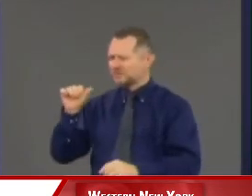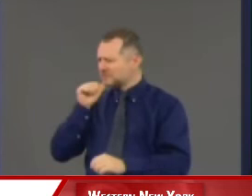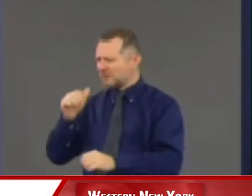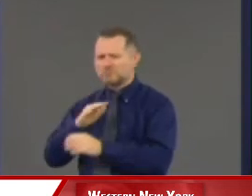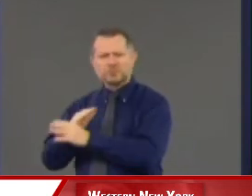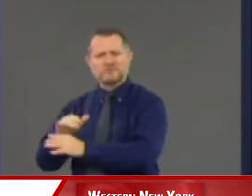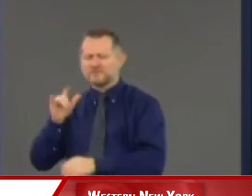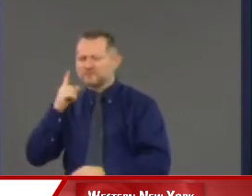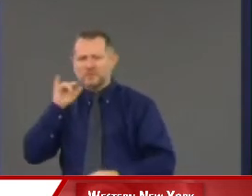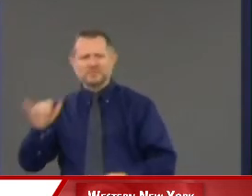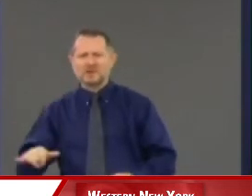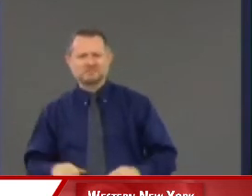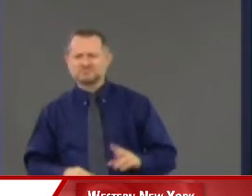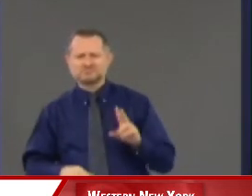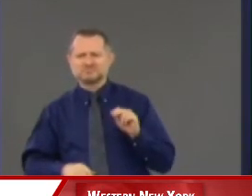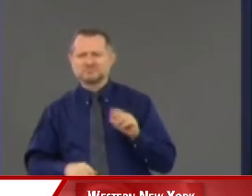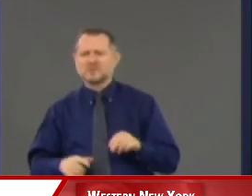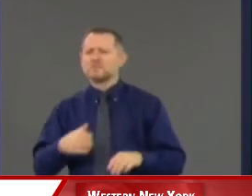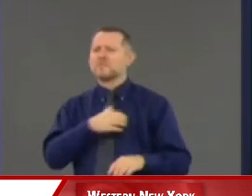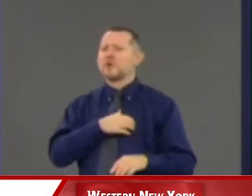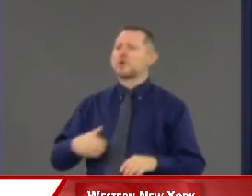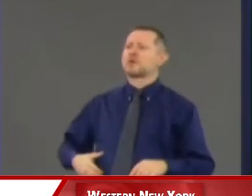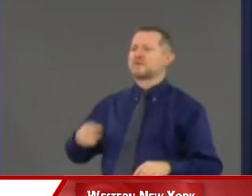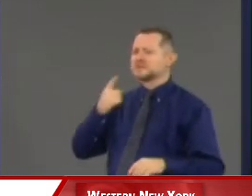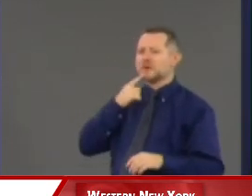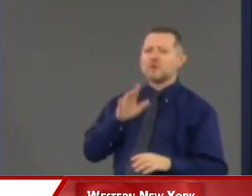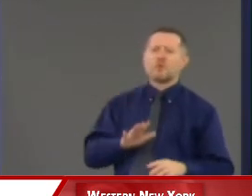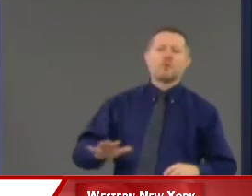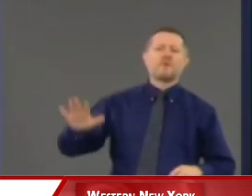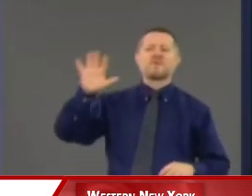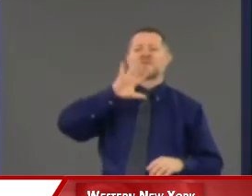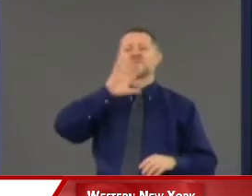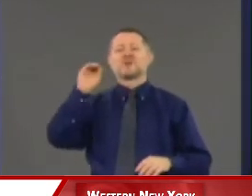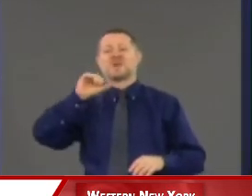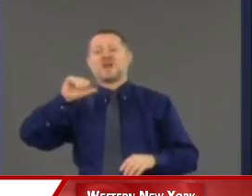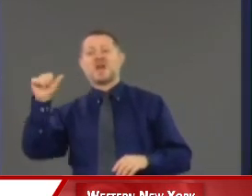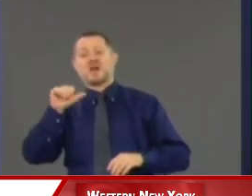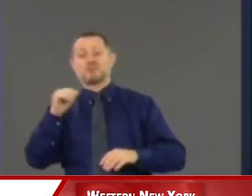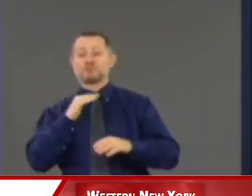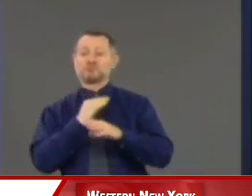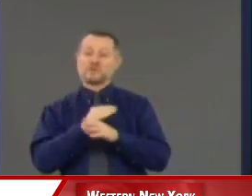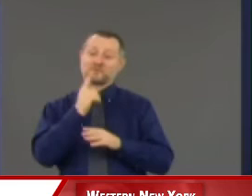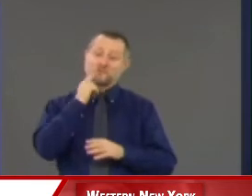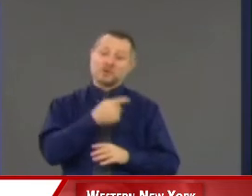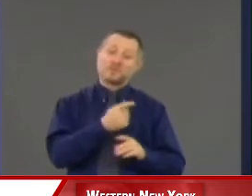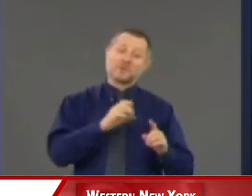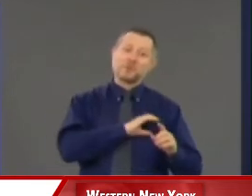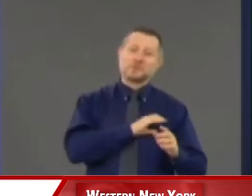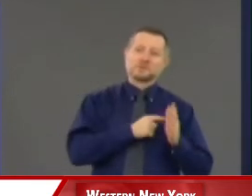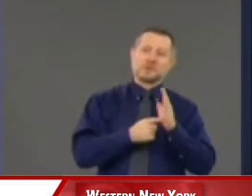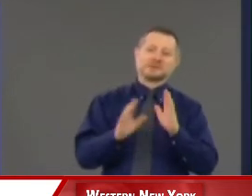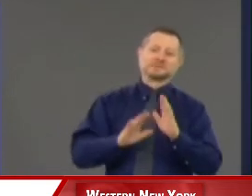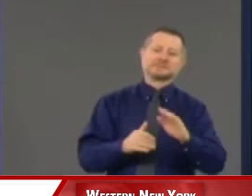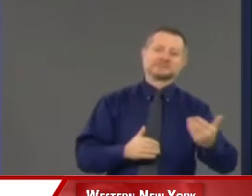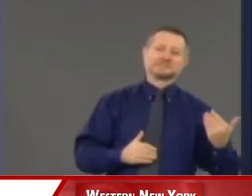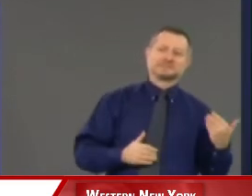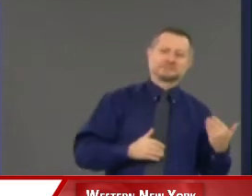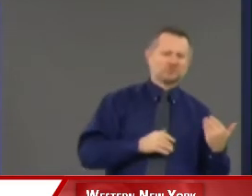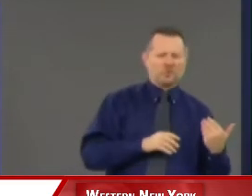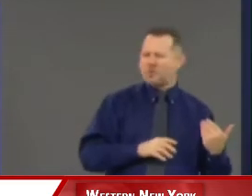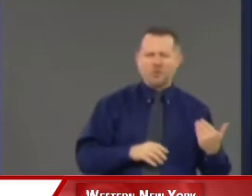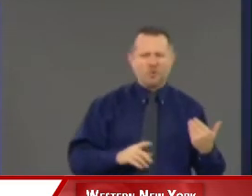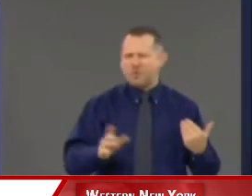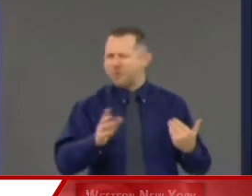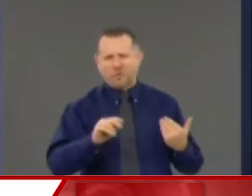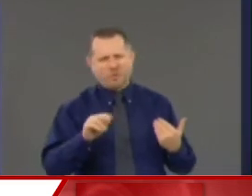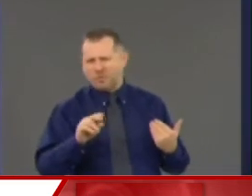I said to the mayors across the city, 50A does not stop you from releasing disciplinary records. I said that to